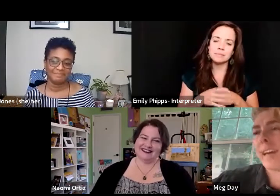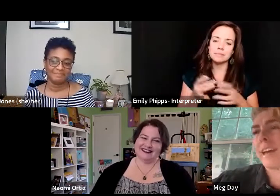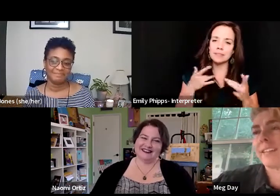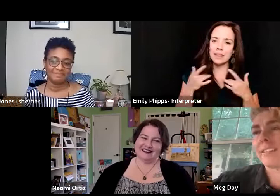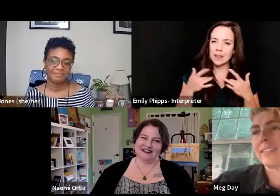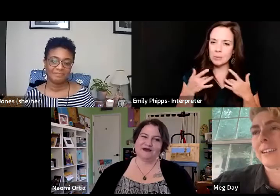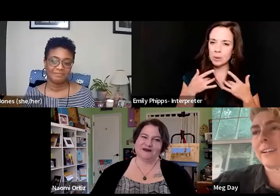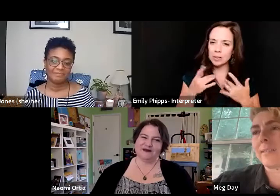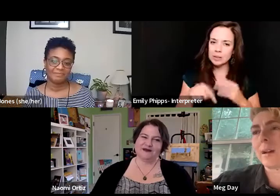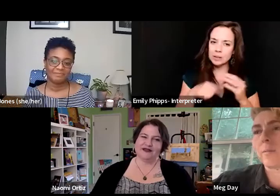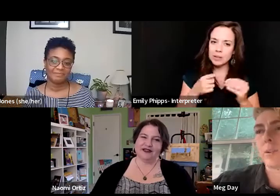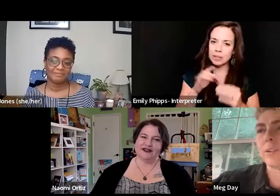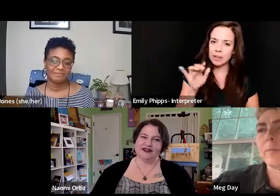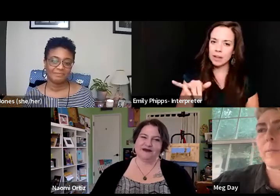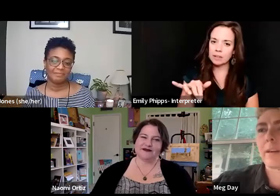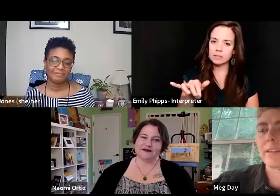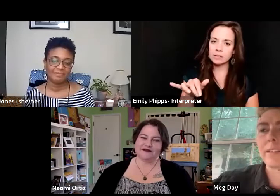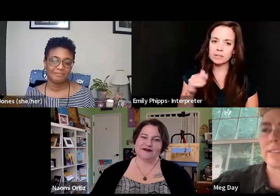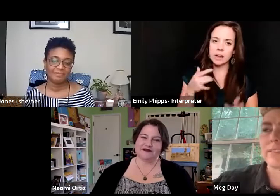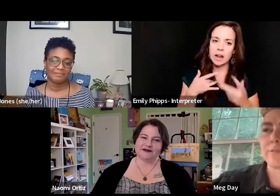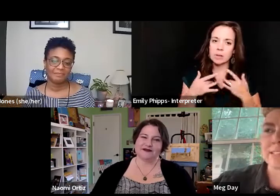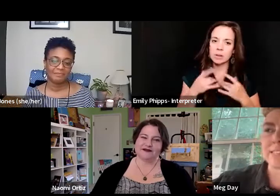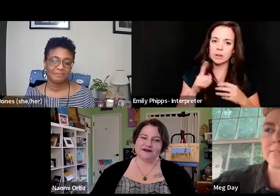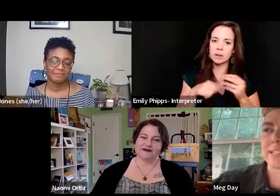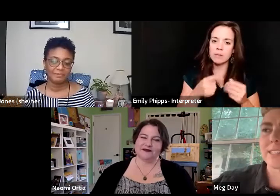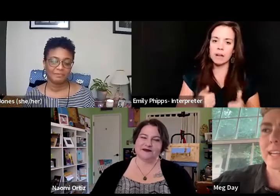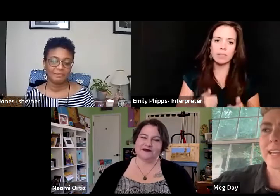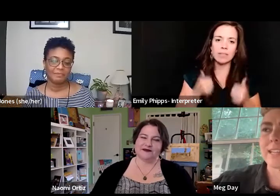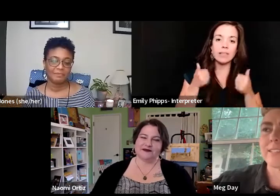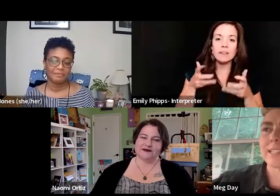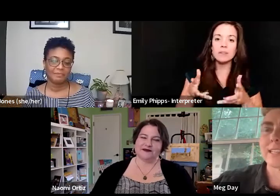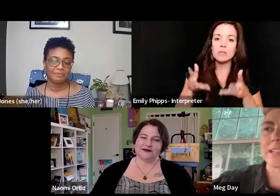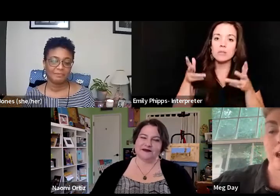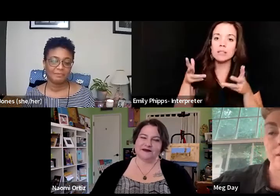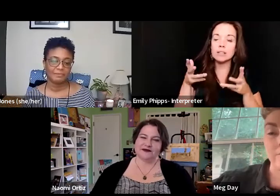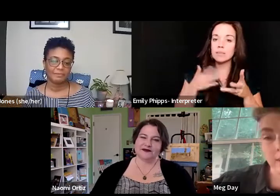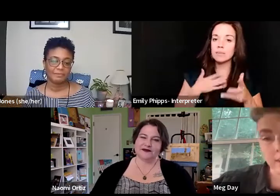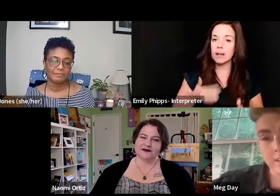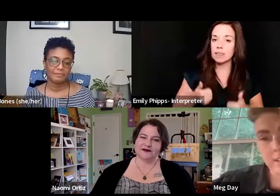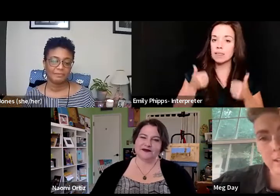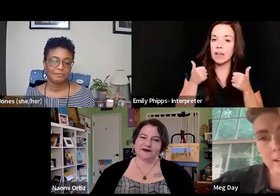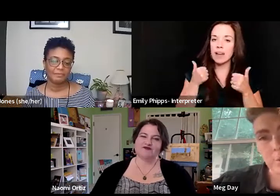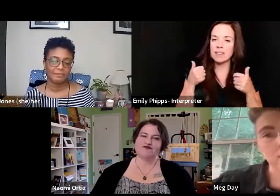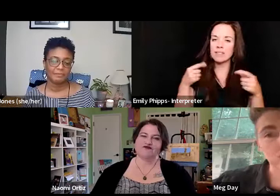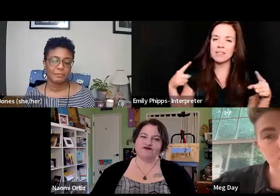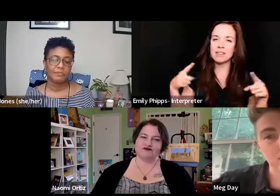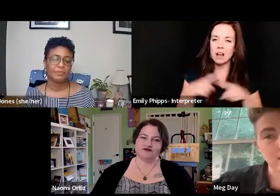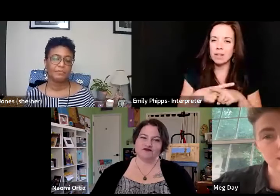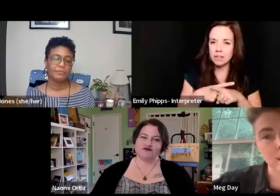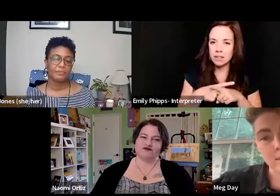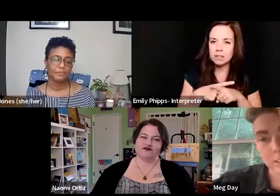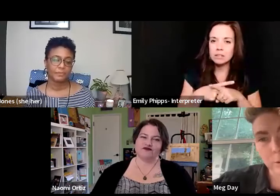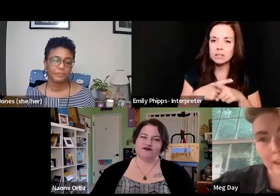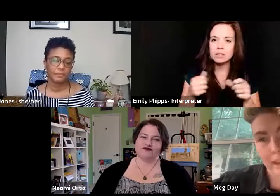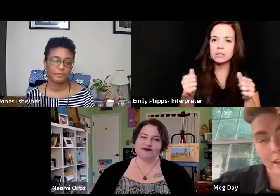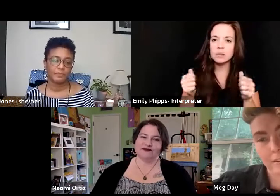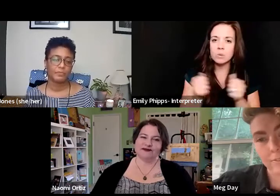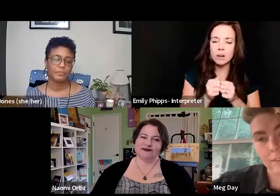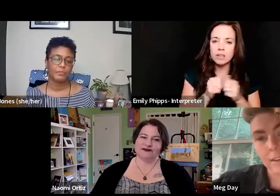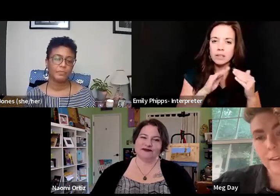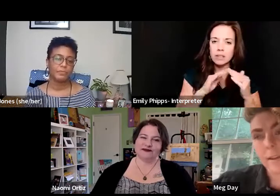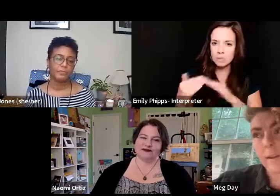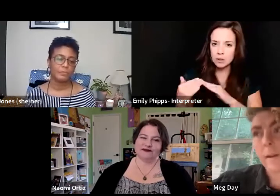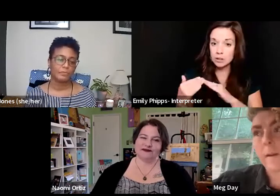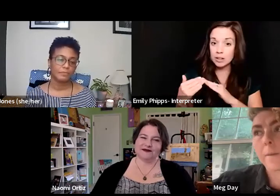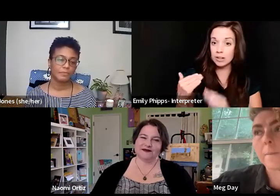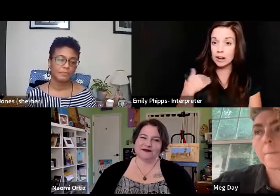about that. Um, I'm worried about living the rest of my days in conflict with the community that I do have,